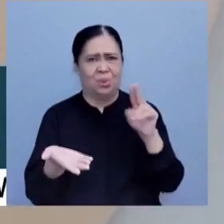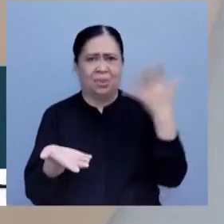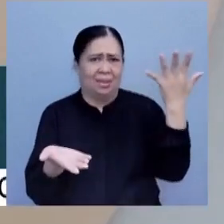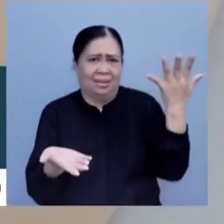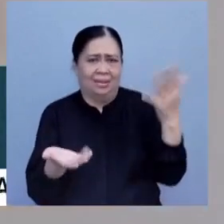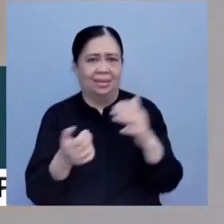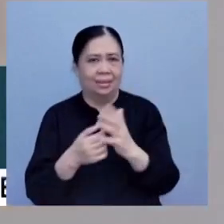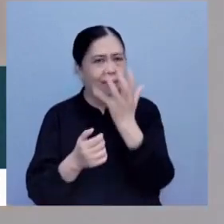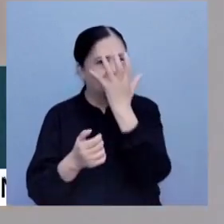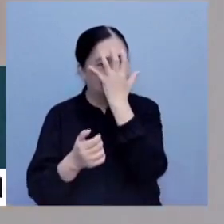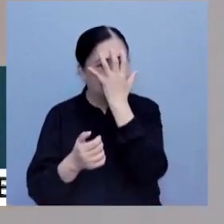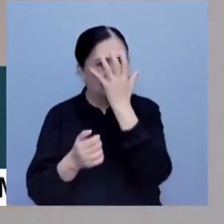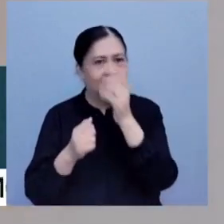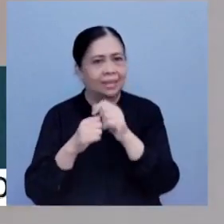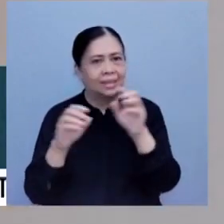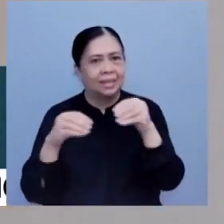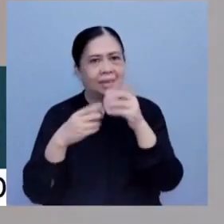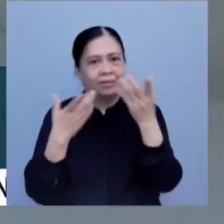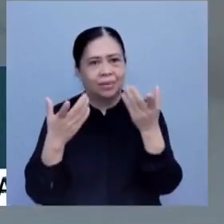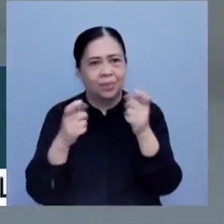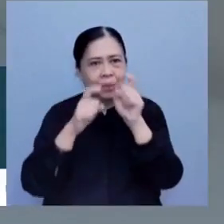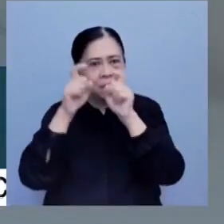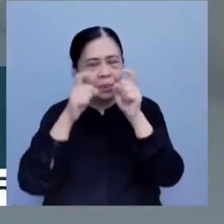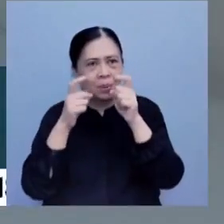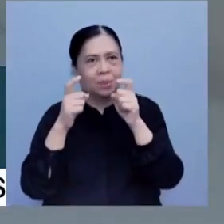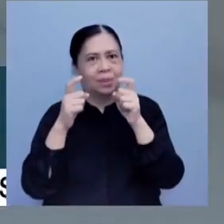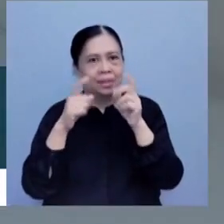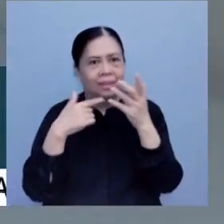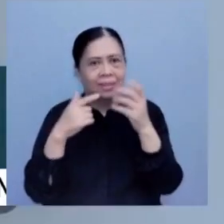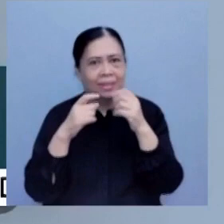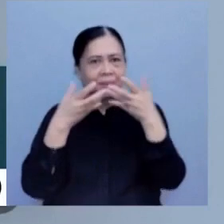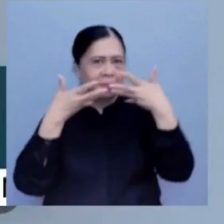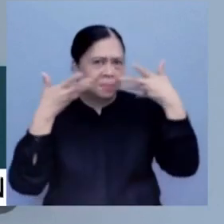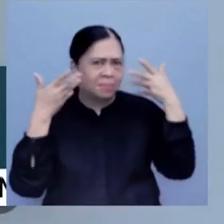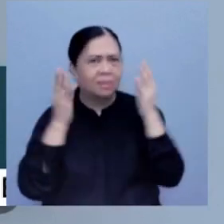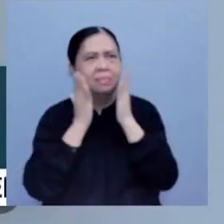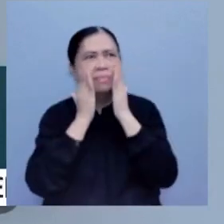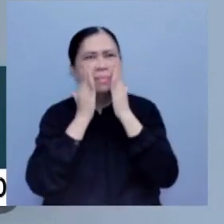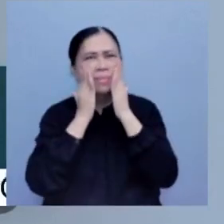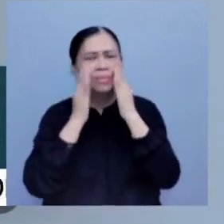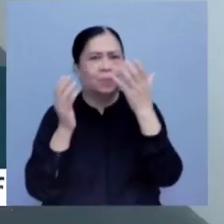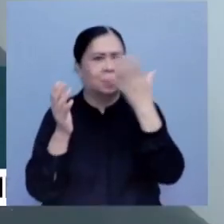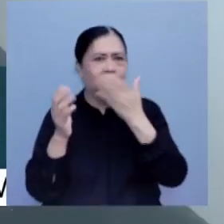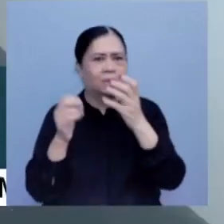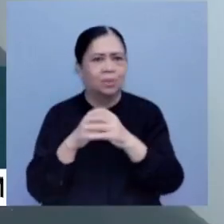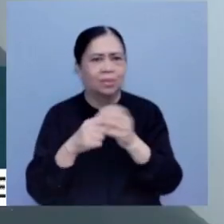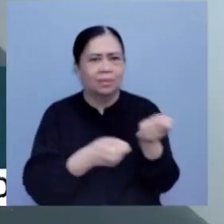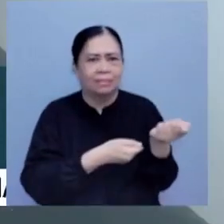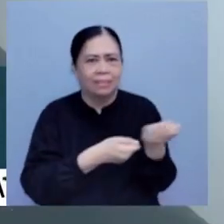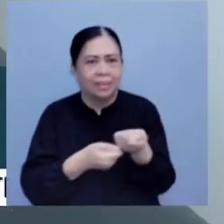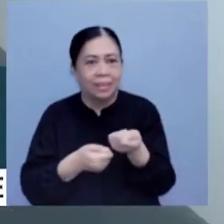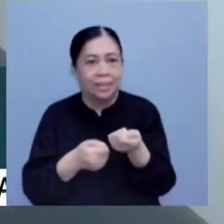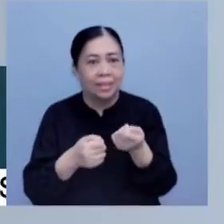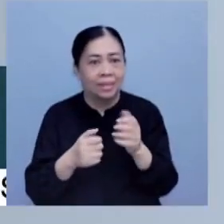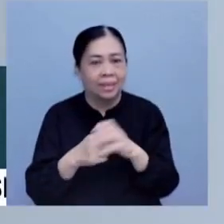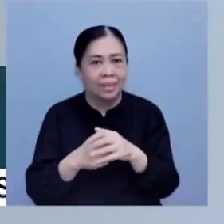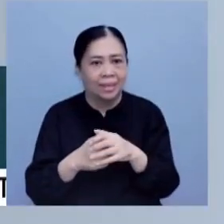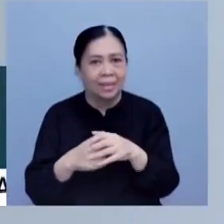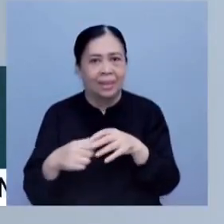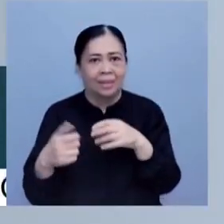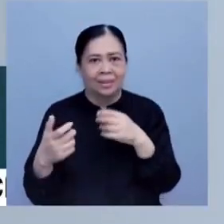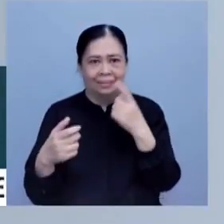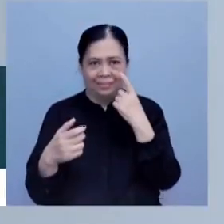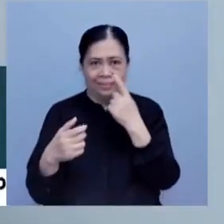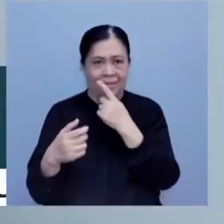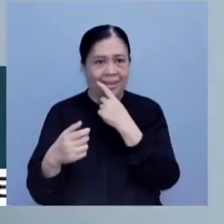mask that gives your face electric shocks to make you look more beautiful. A golf club that you urinate into so that